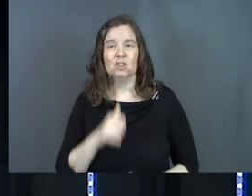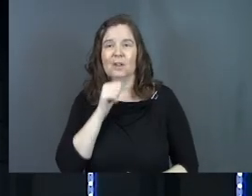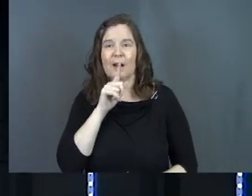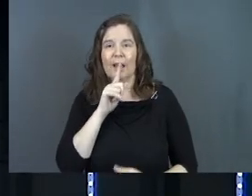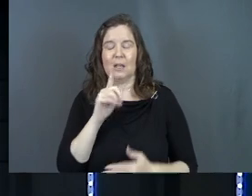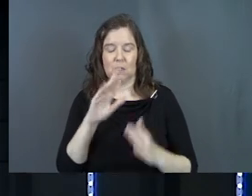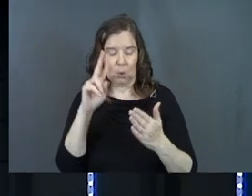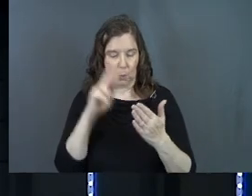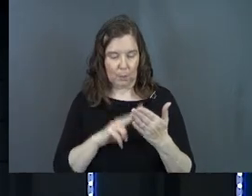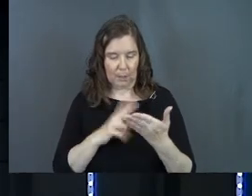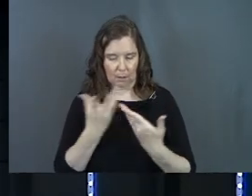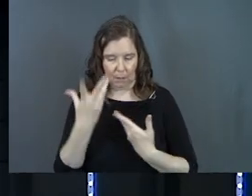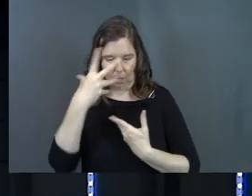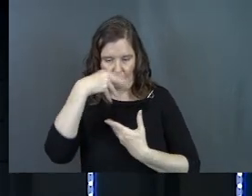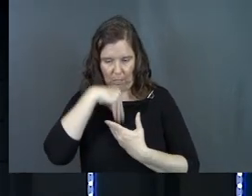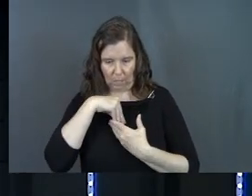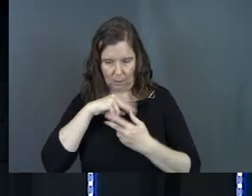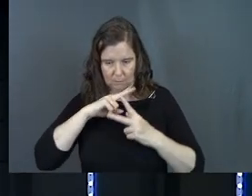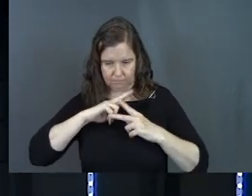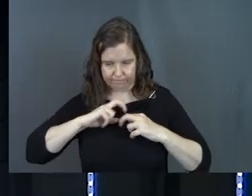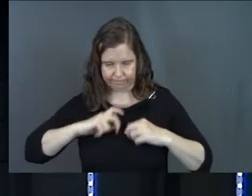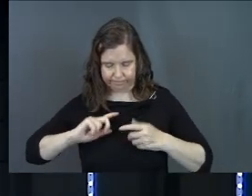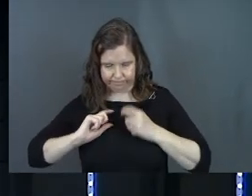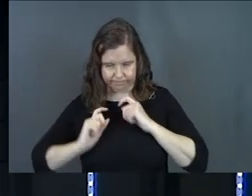You're not actually doing what any of them tell you.